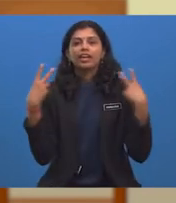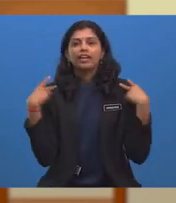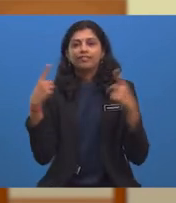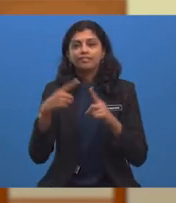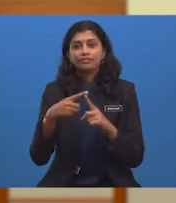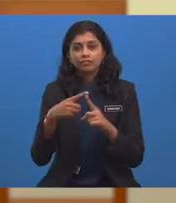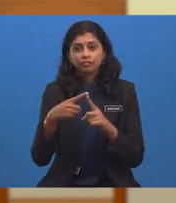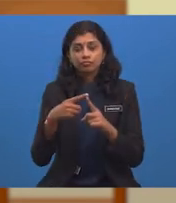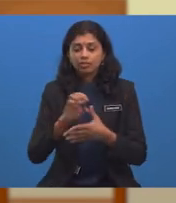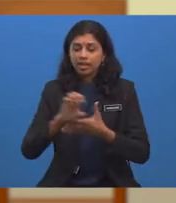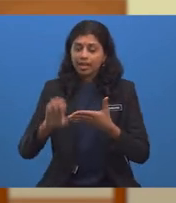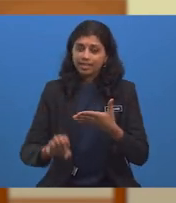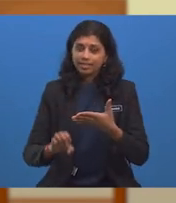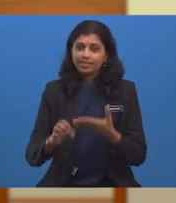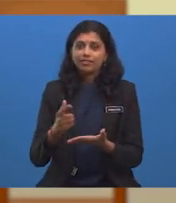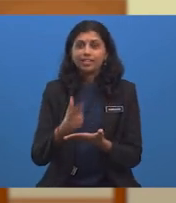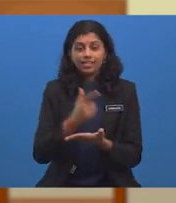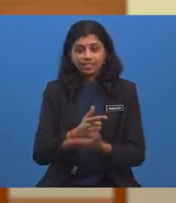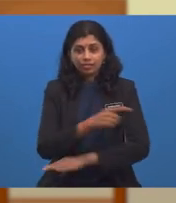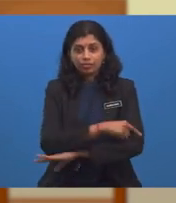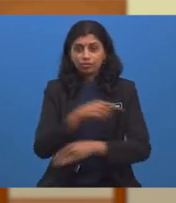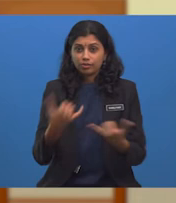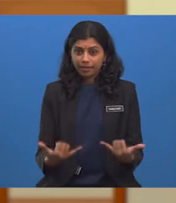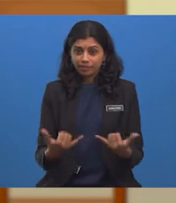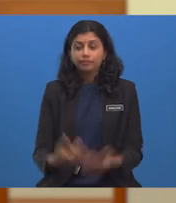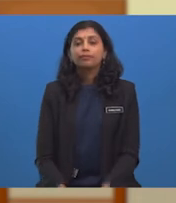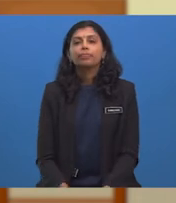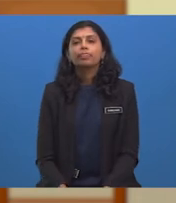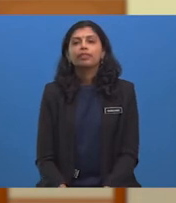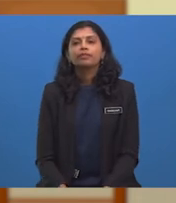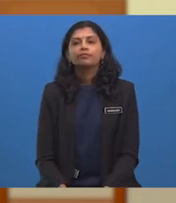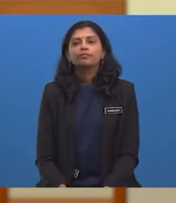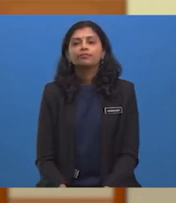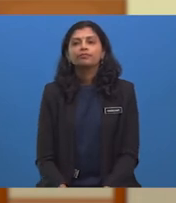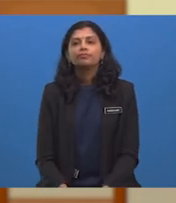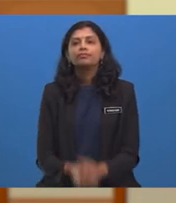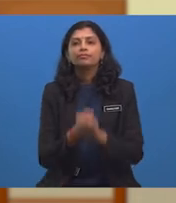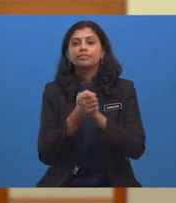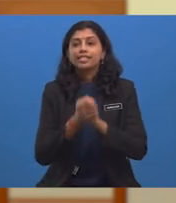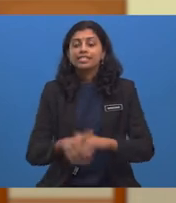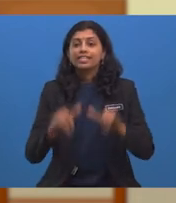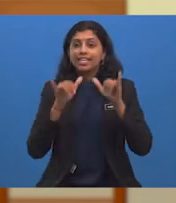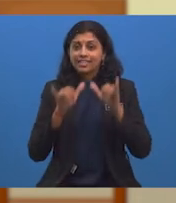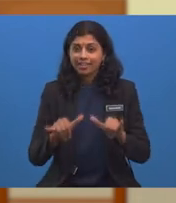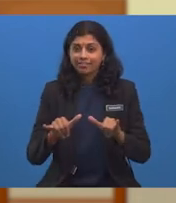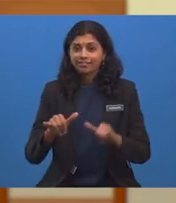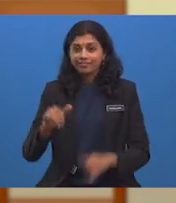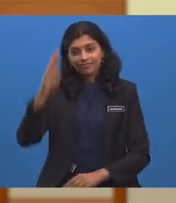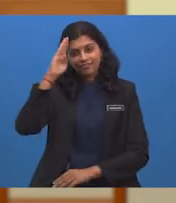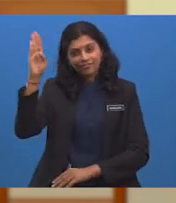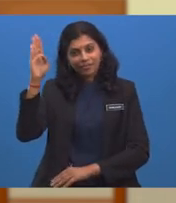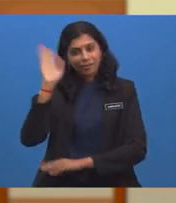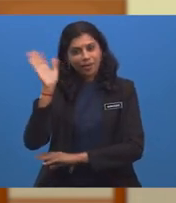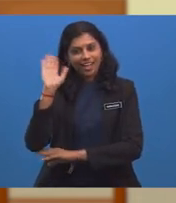come to the end of the lesson for today. Until then, stay safe and happy. Goodbye!